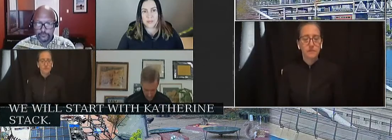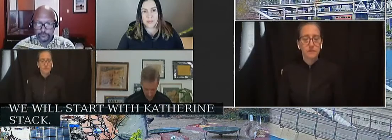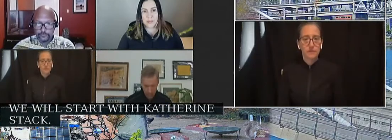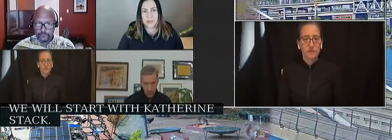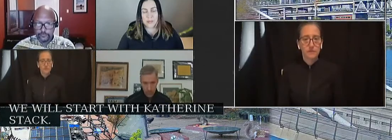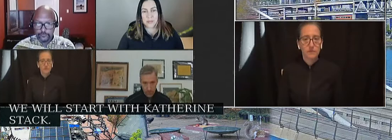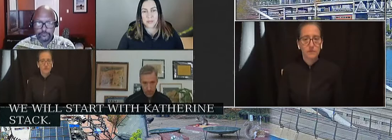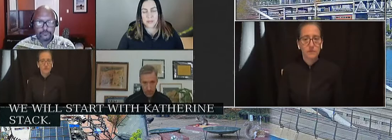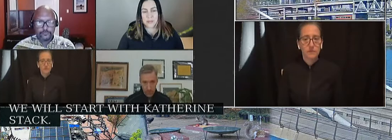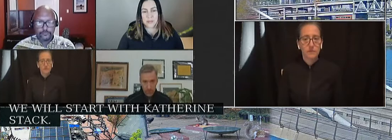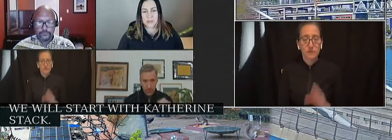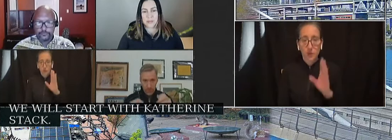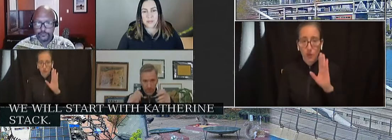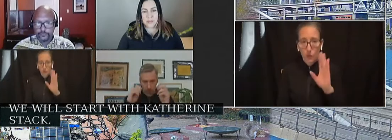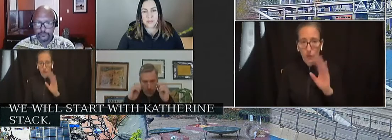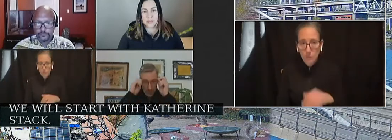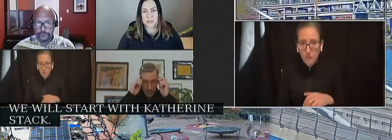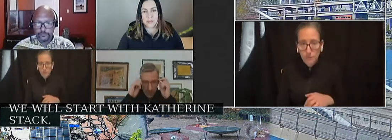Is Catherine in the meeting?